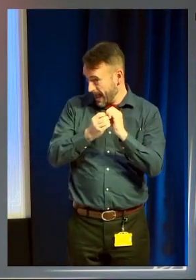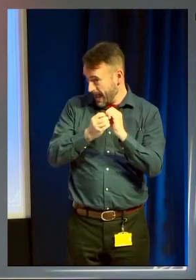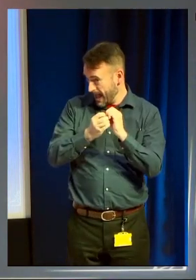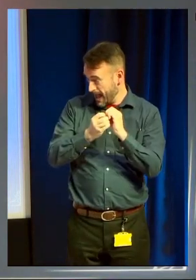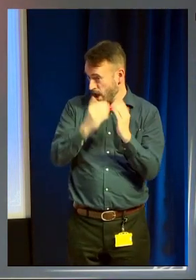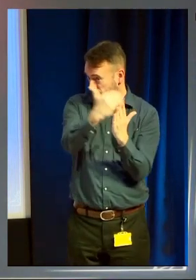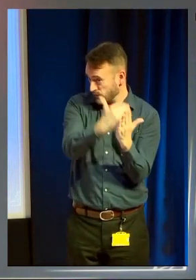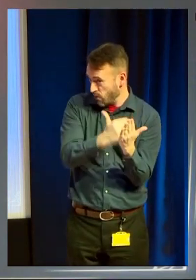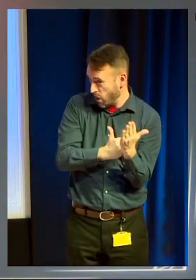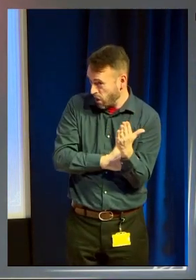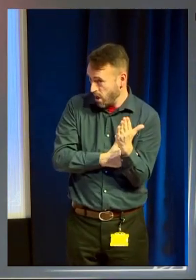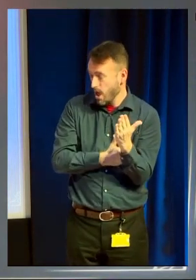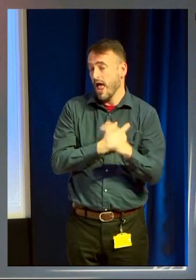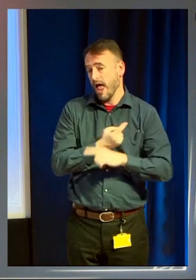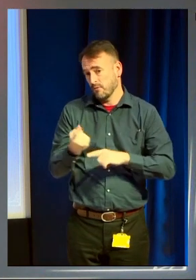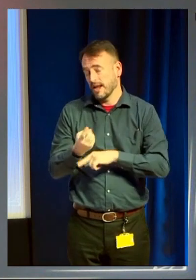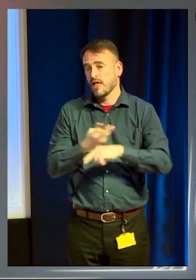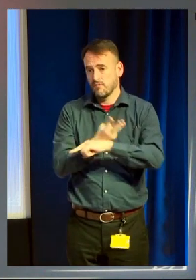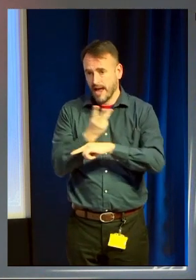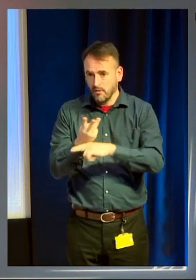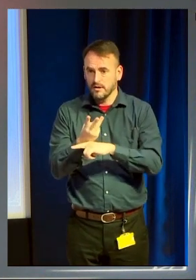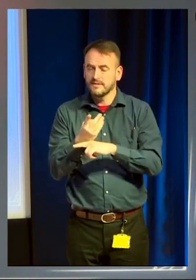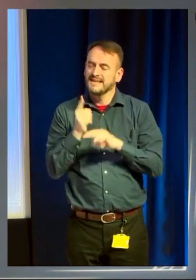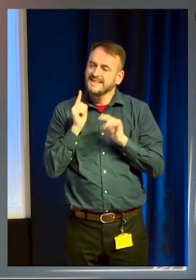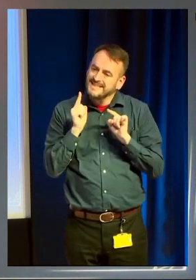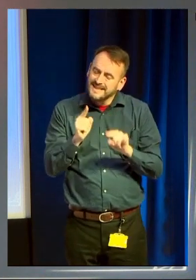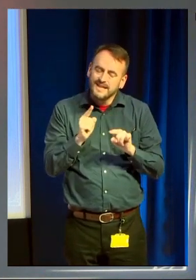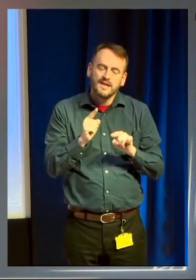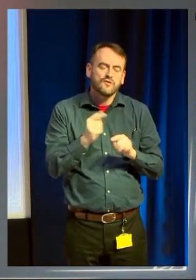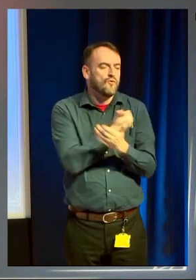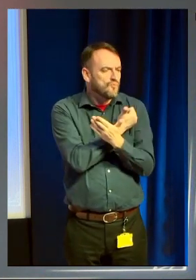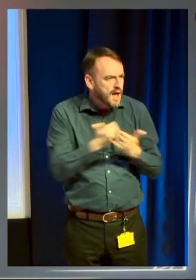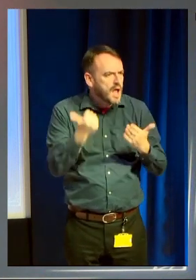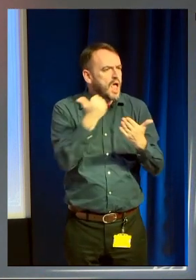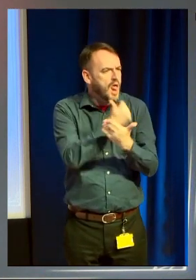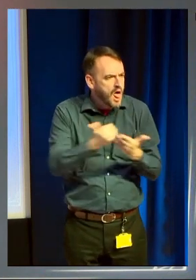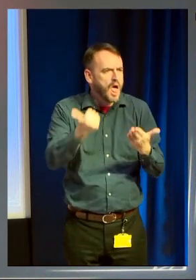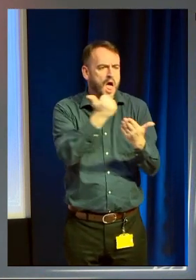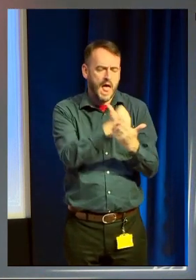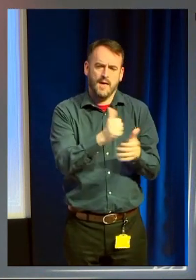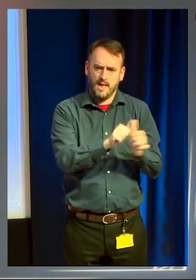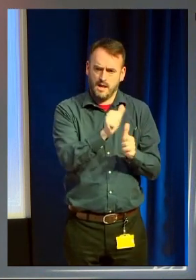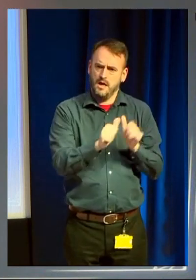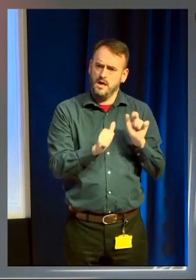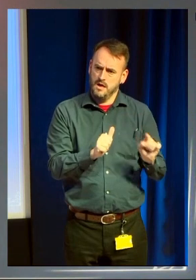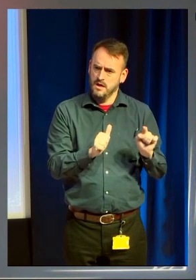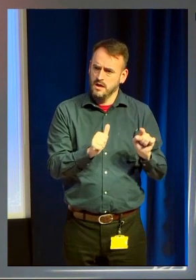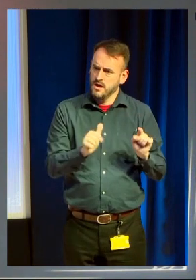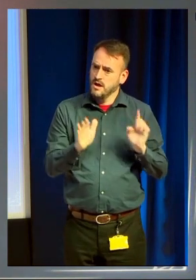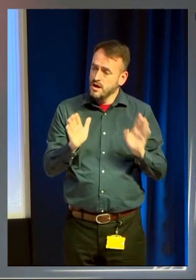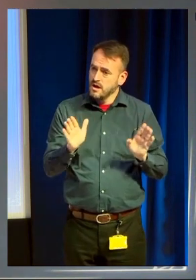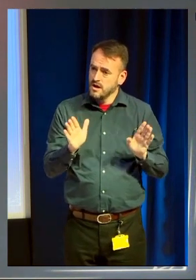case of slow and steady winning the race. Good marketing goes alongside good, sustainable